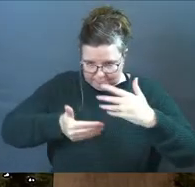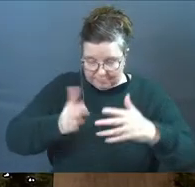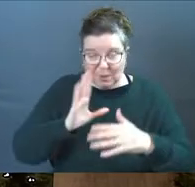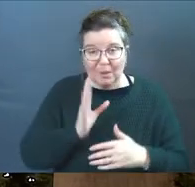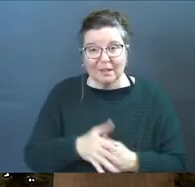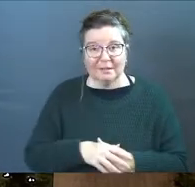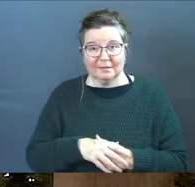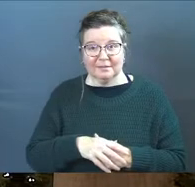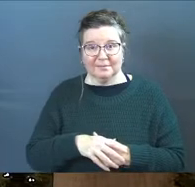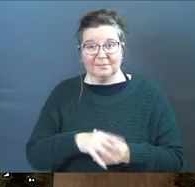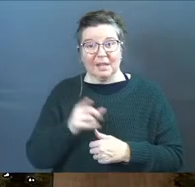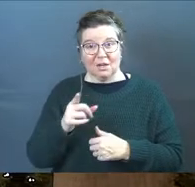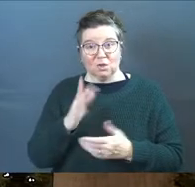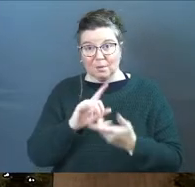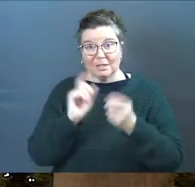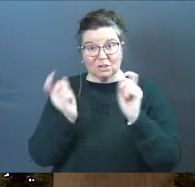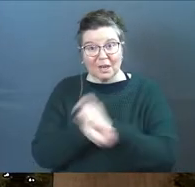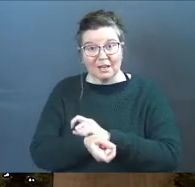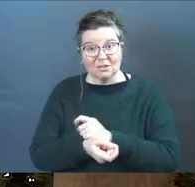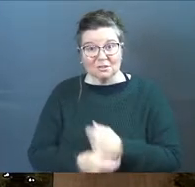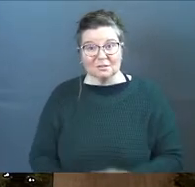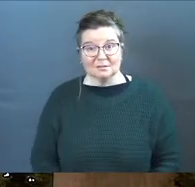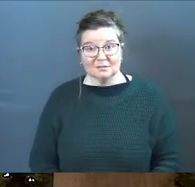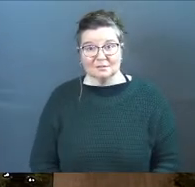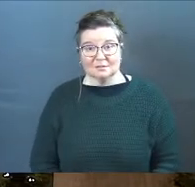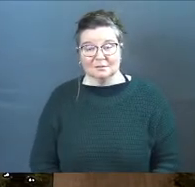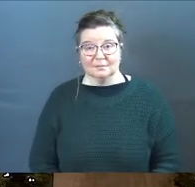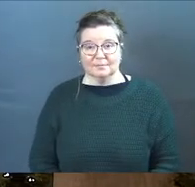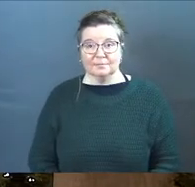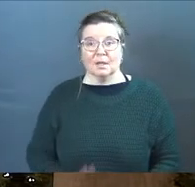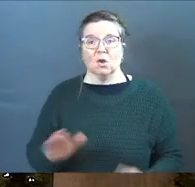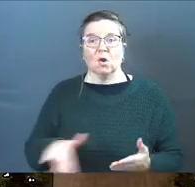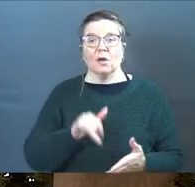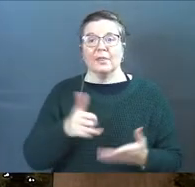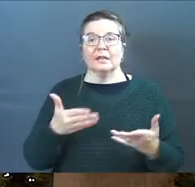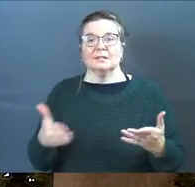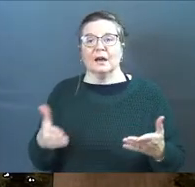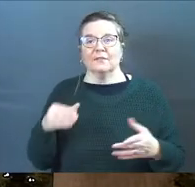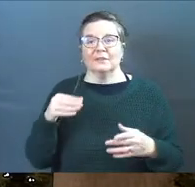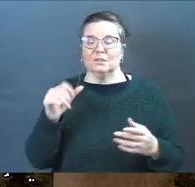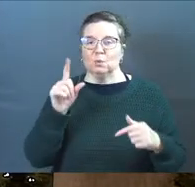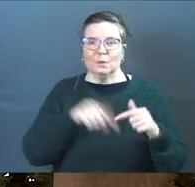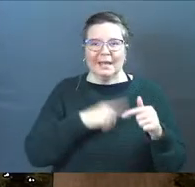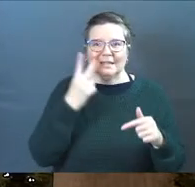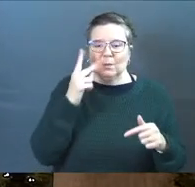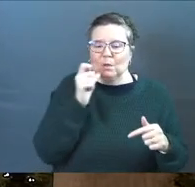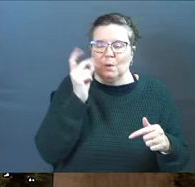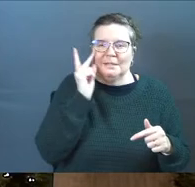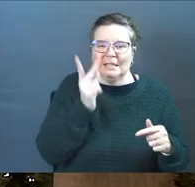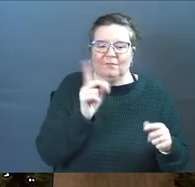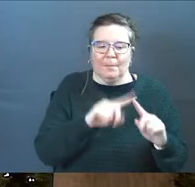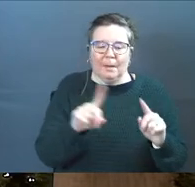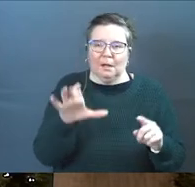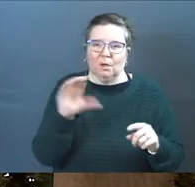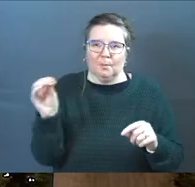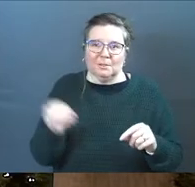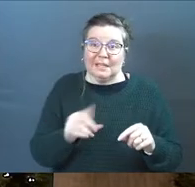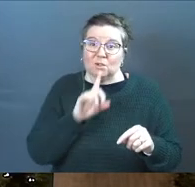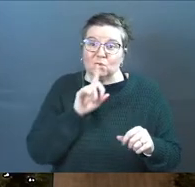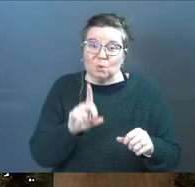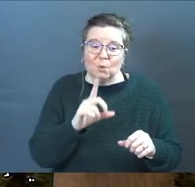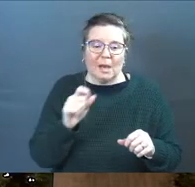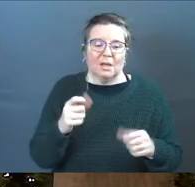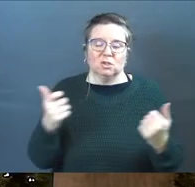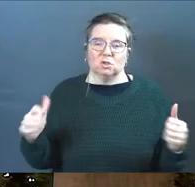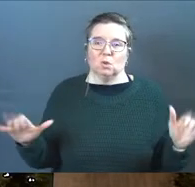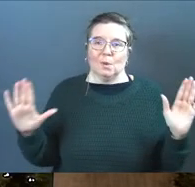you'll be changed and all that stuff is invisible we don't even see it but it's a hundred percent true